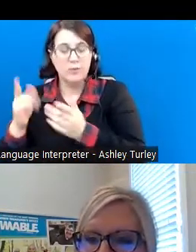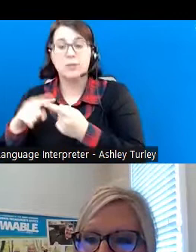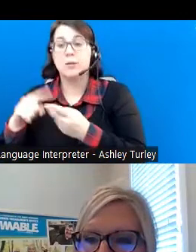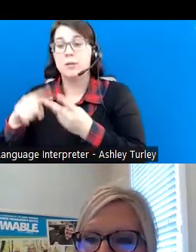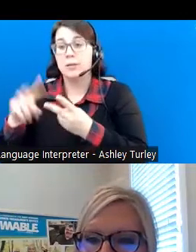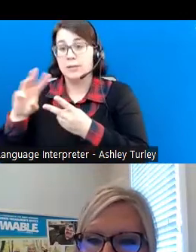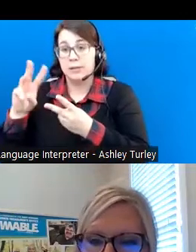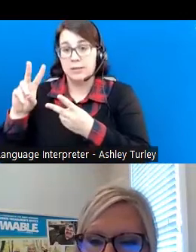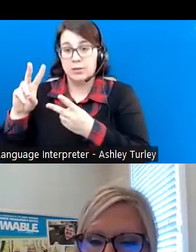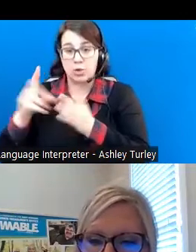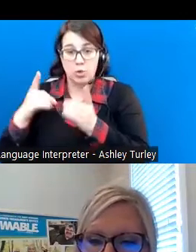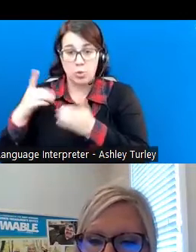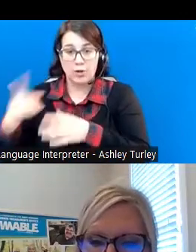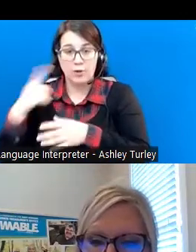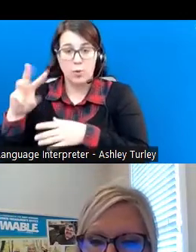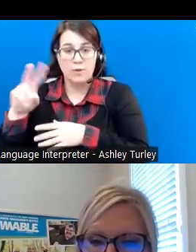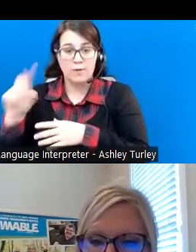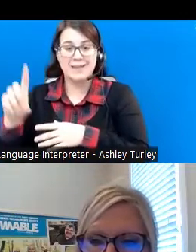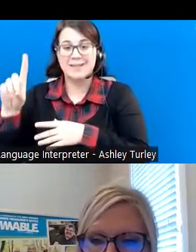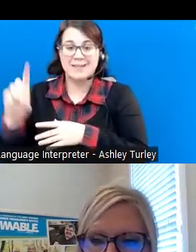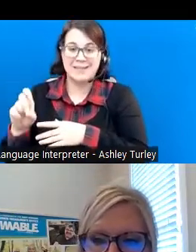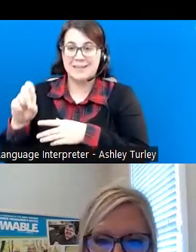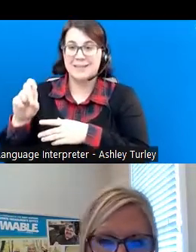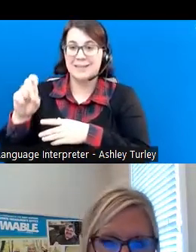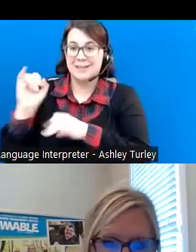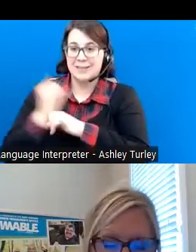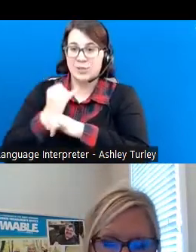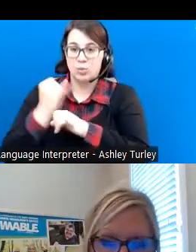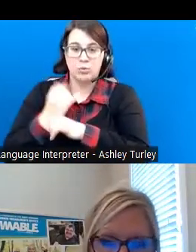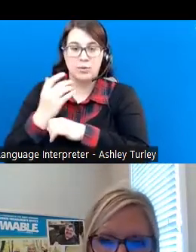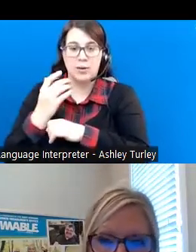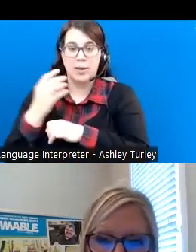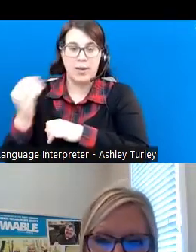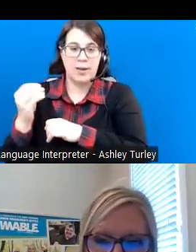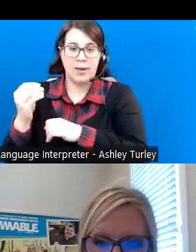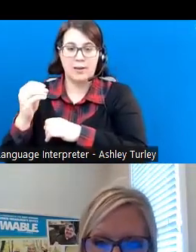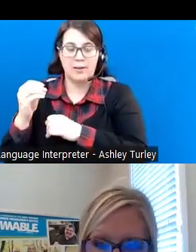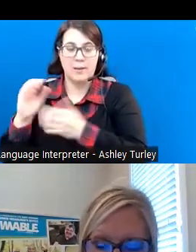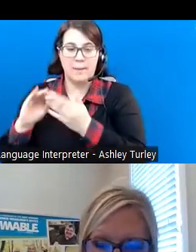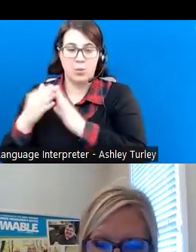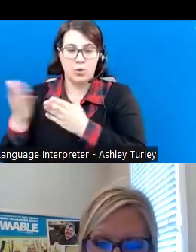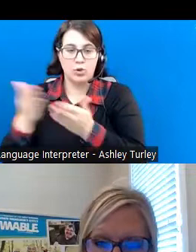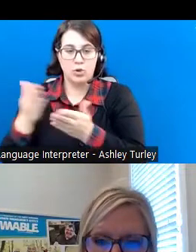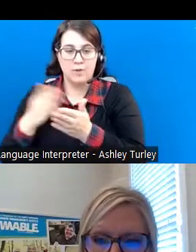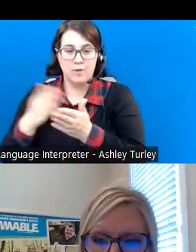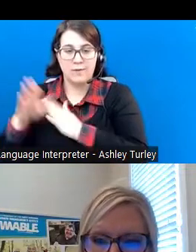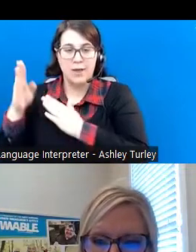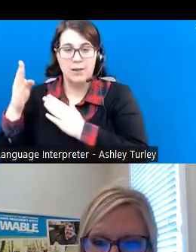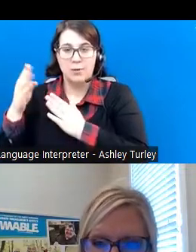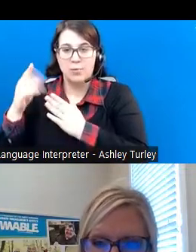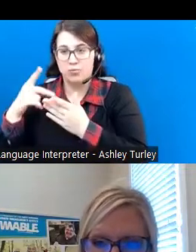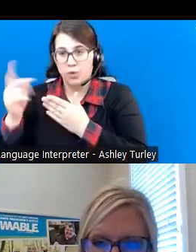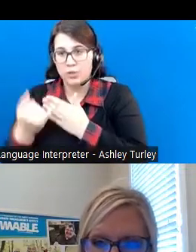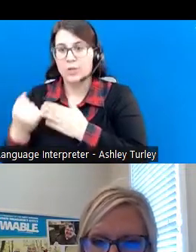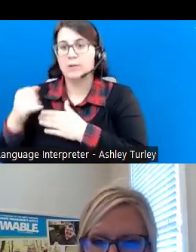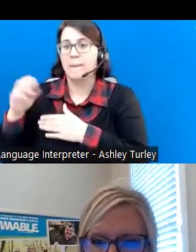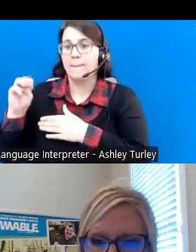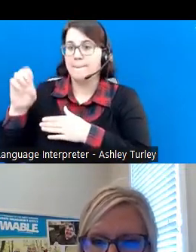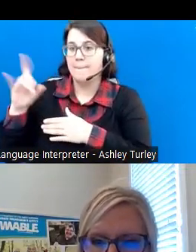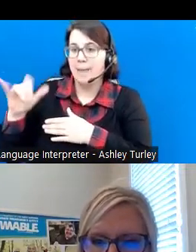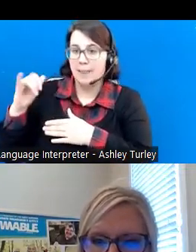Deinstitutionalization and Community Services Development Project, the Medley Project, and superintendent,